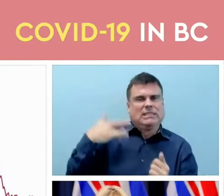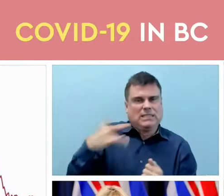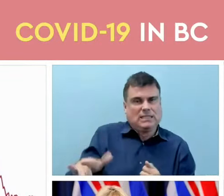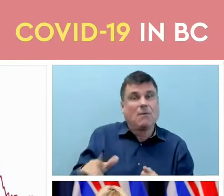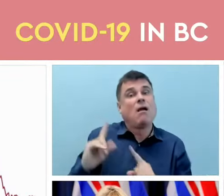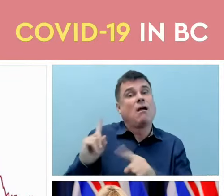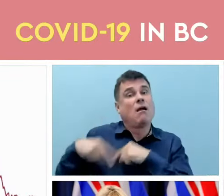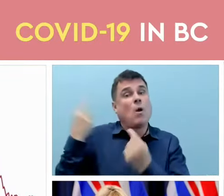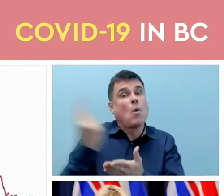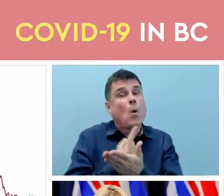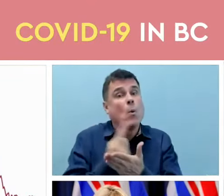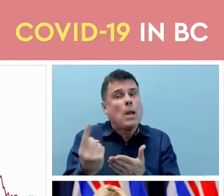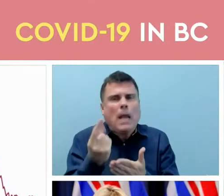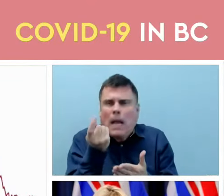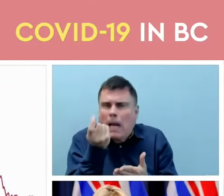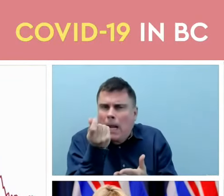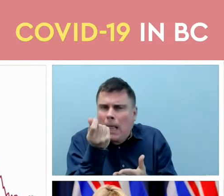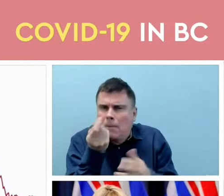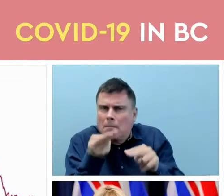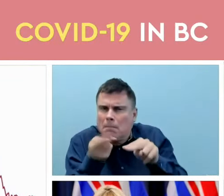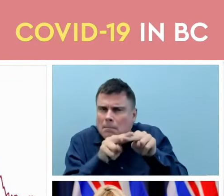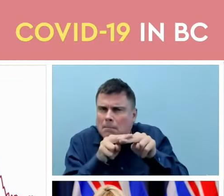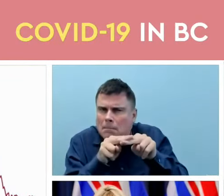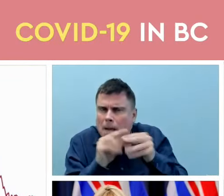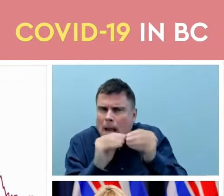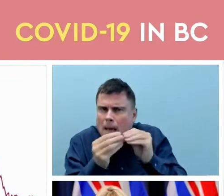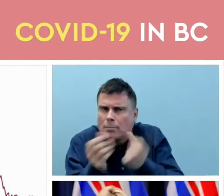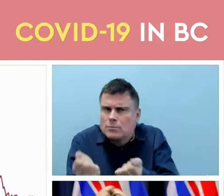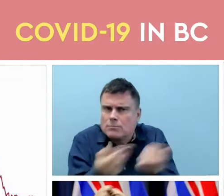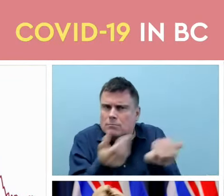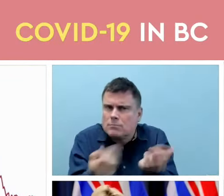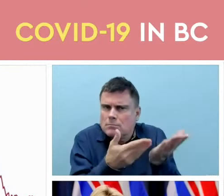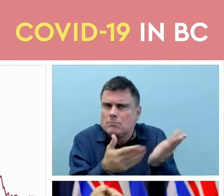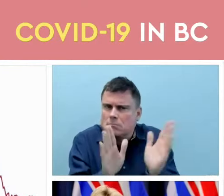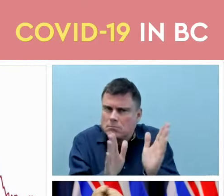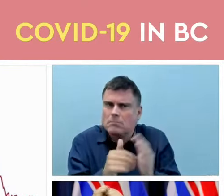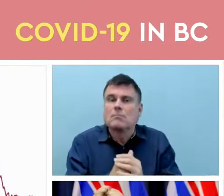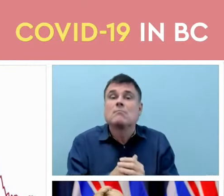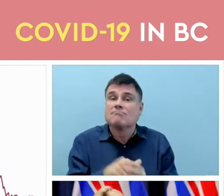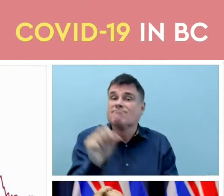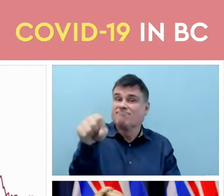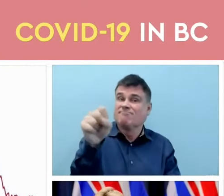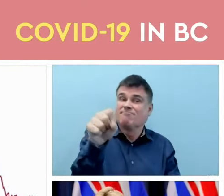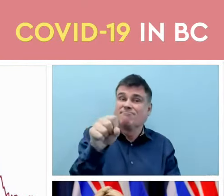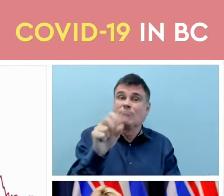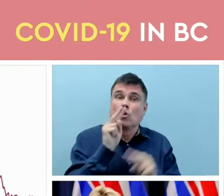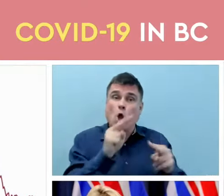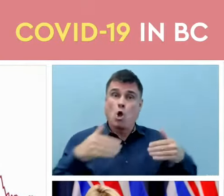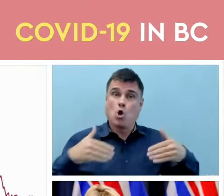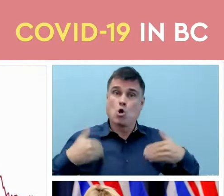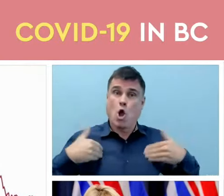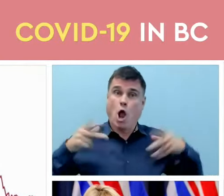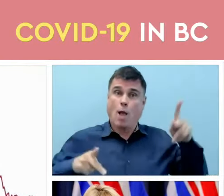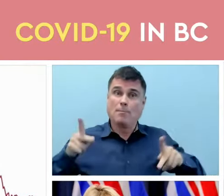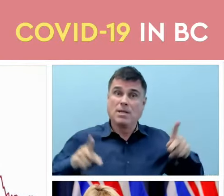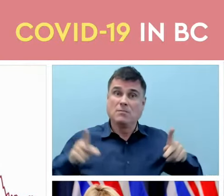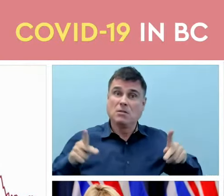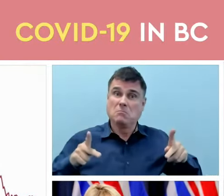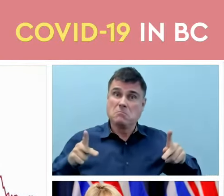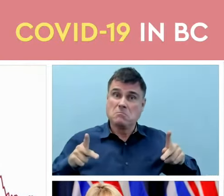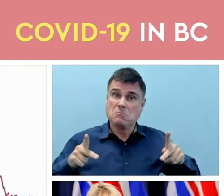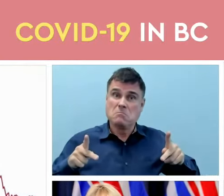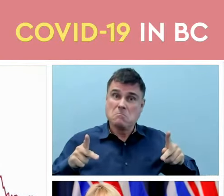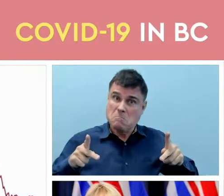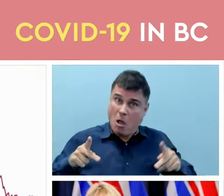Also when we look at this we can see how younger people are less likely to end up in hospital. So if we break this down a little bit